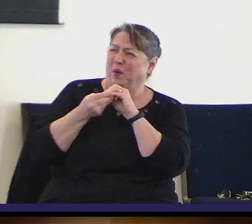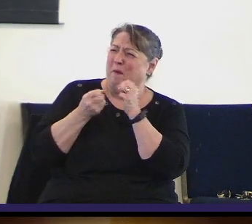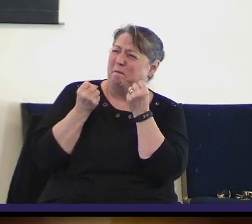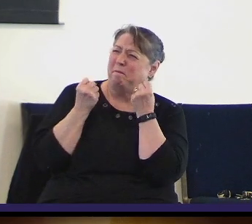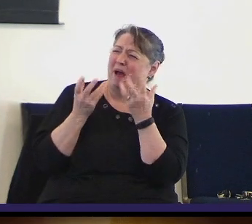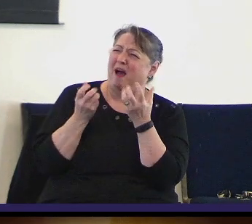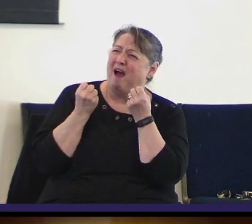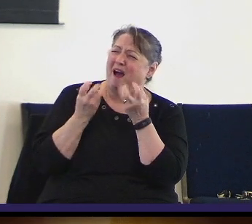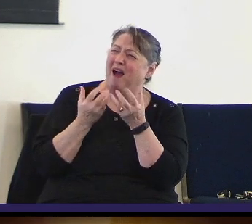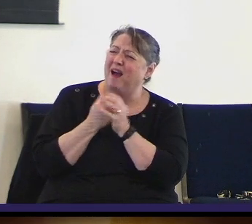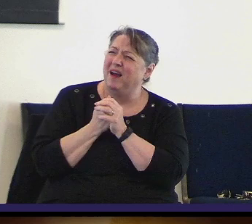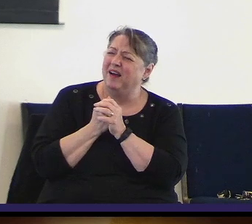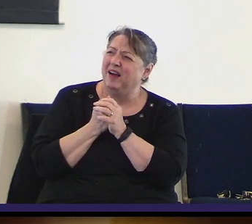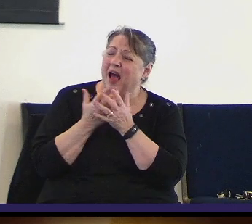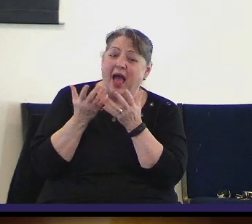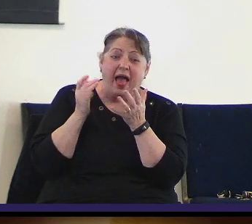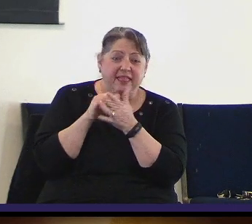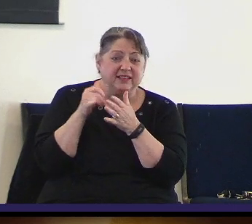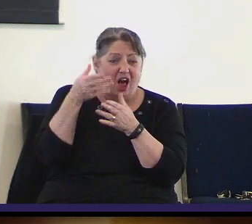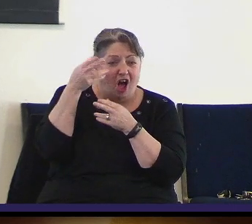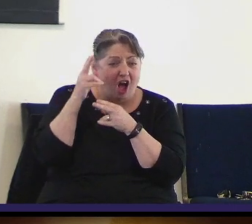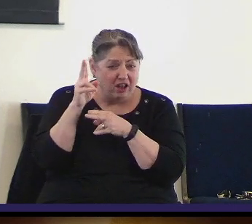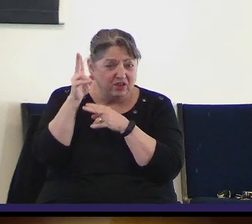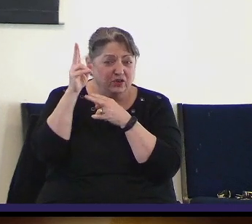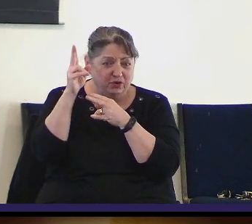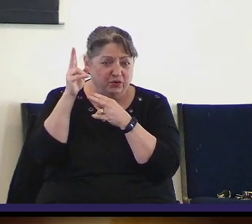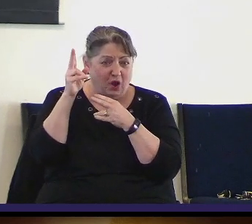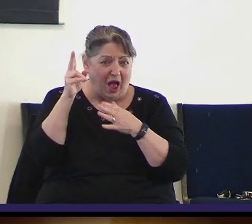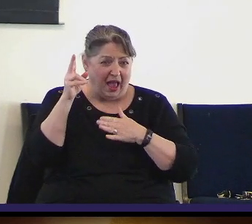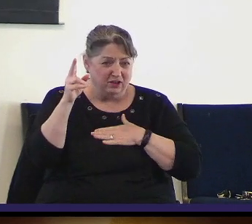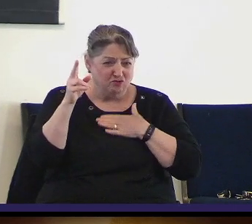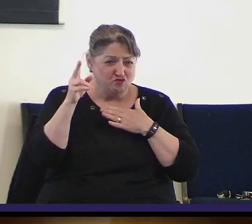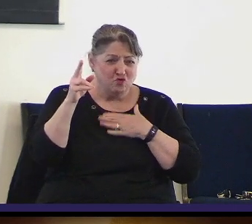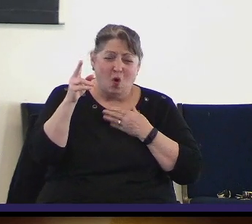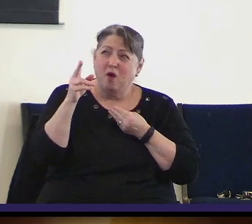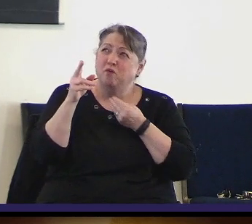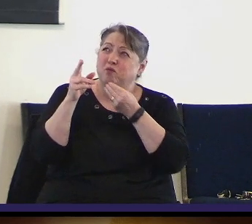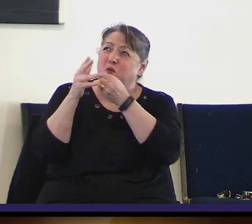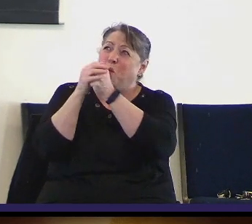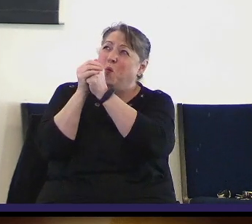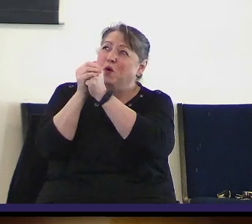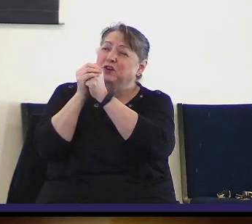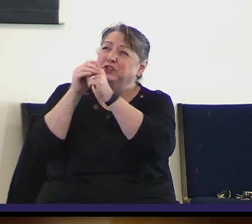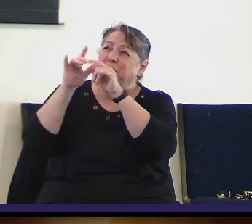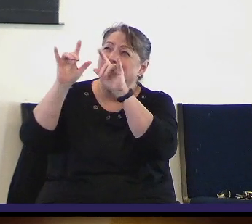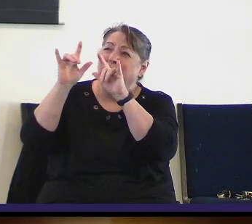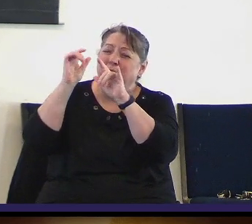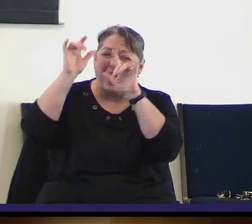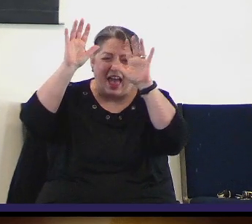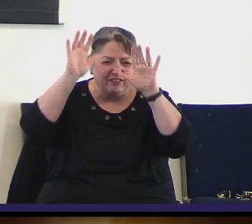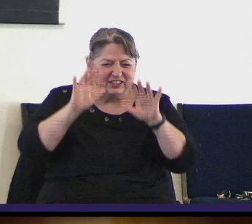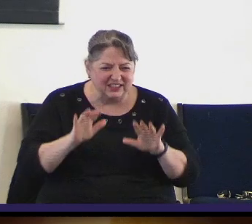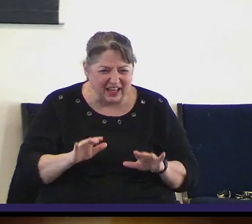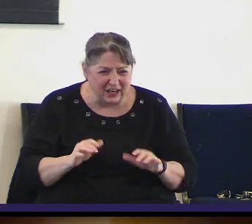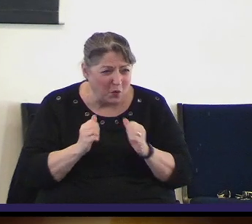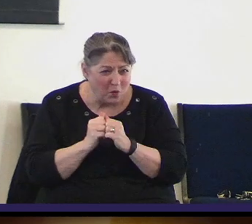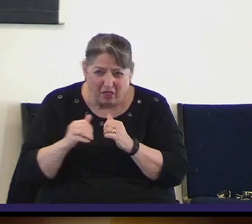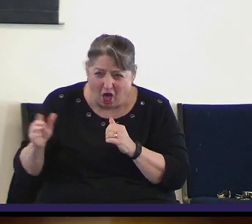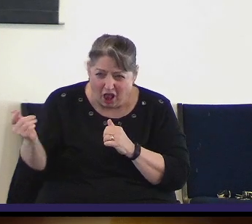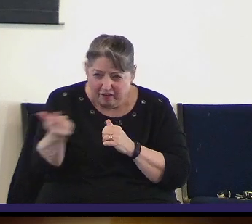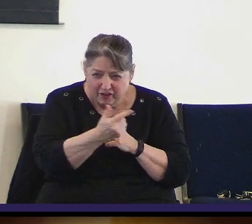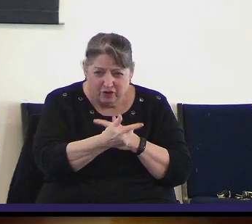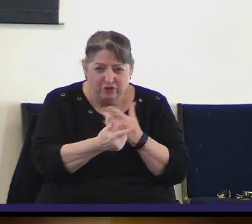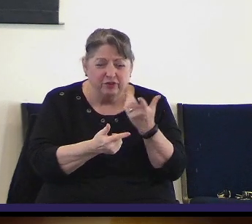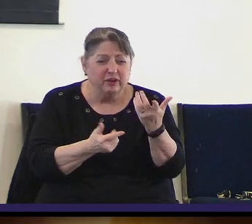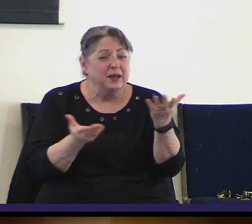us. And it is just an honor and a joy to be able to worship him every Sunday with all of you. So would you please